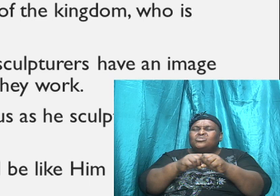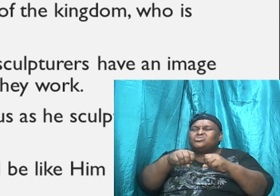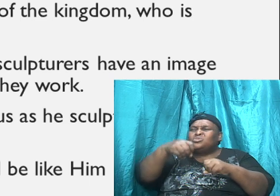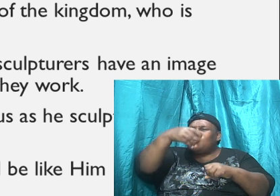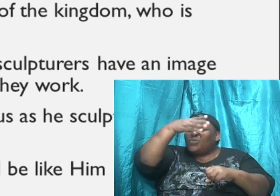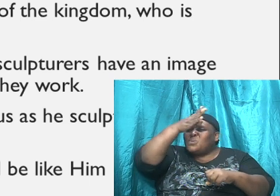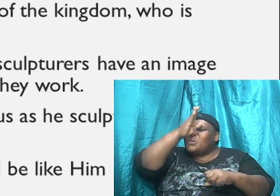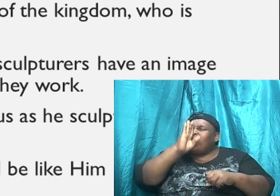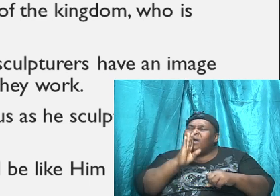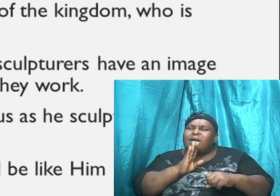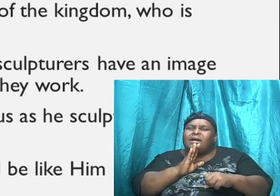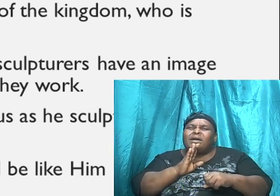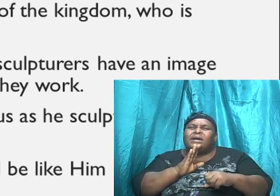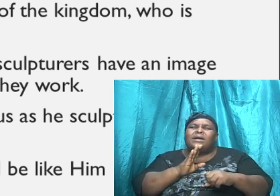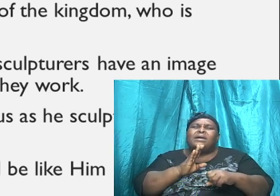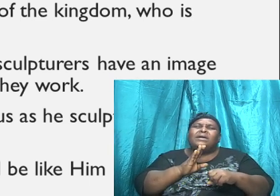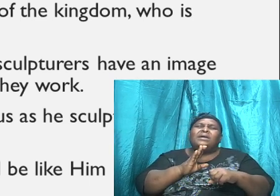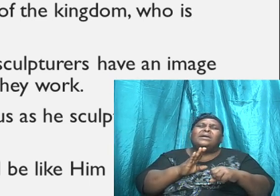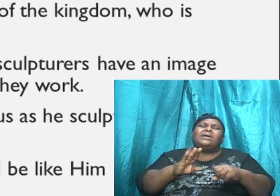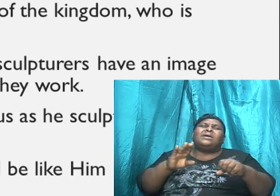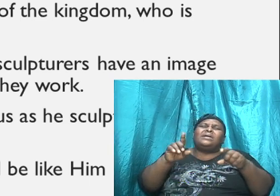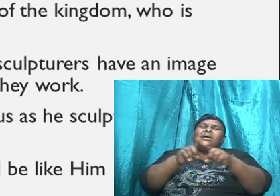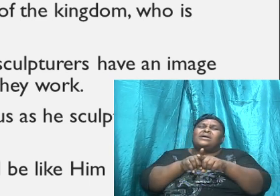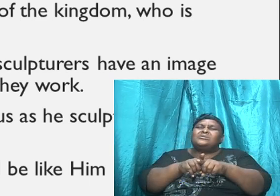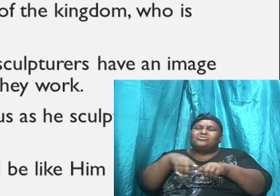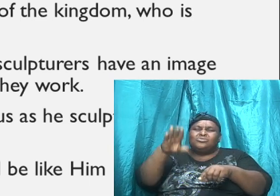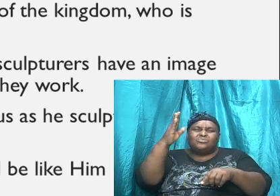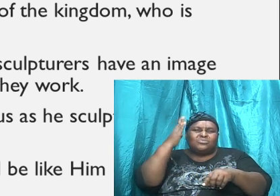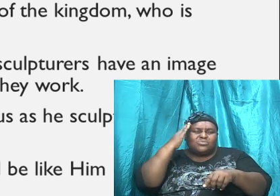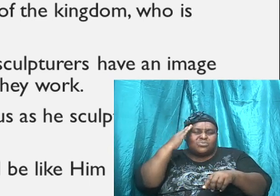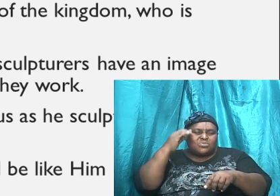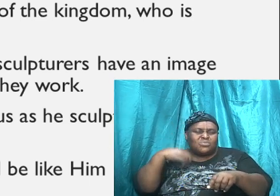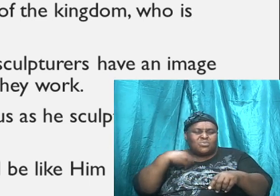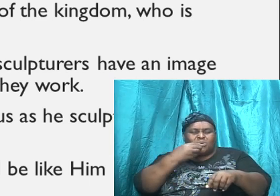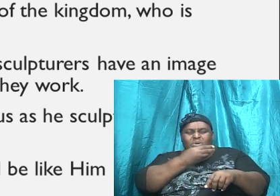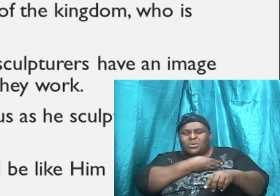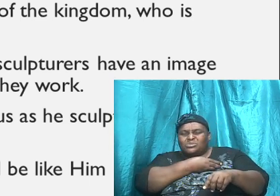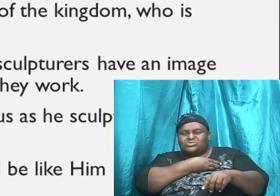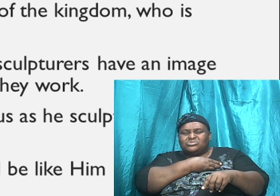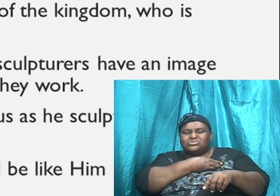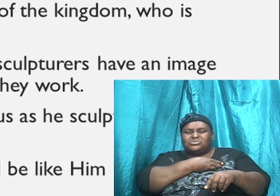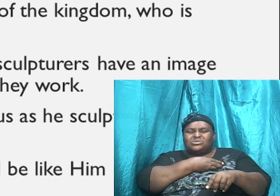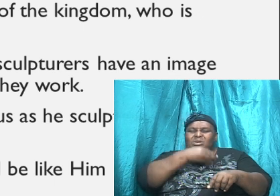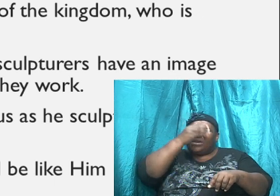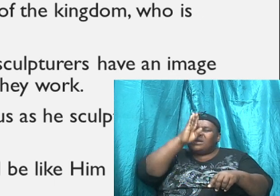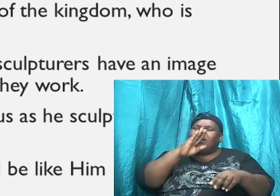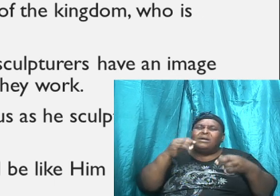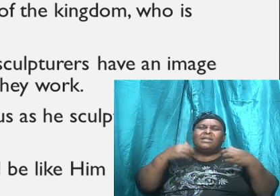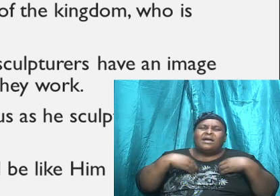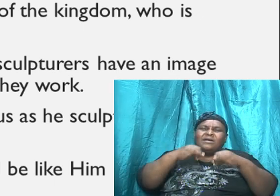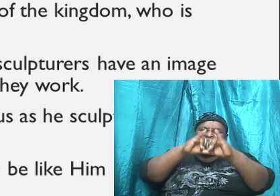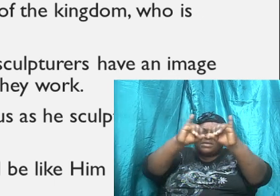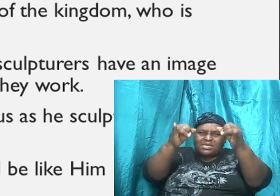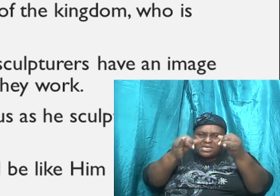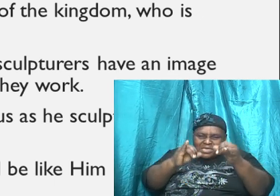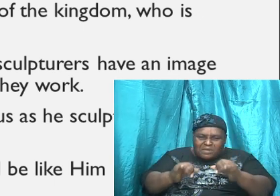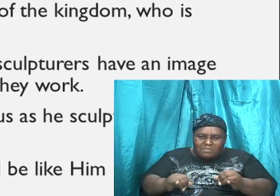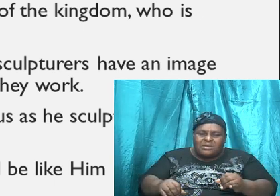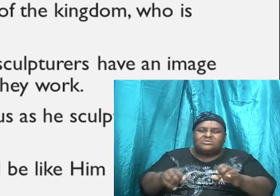He has the image of Christ in his head. you know, as he is